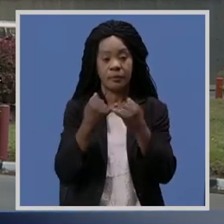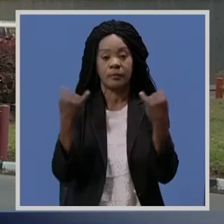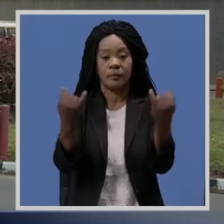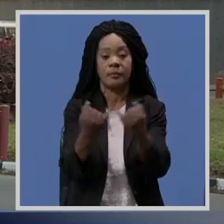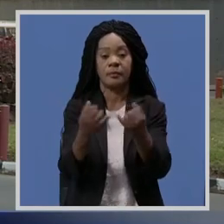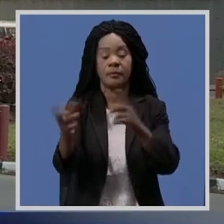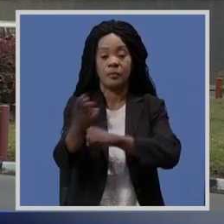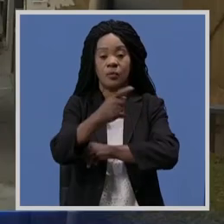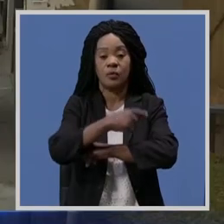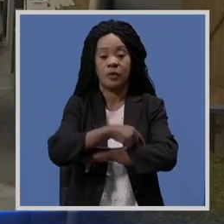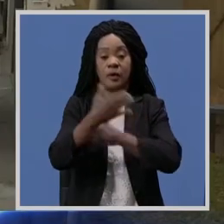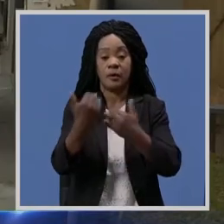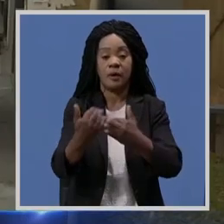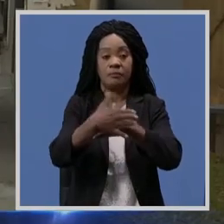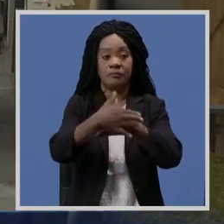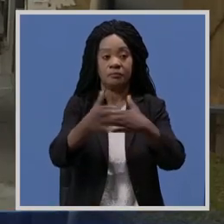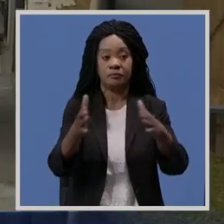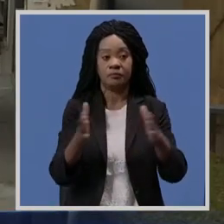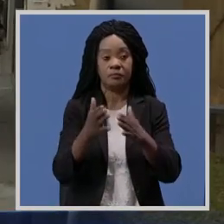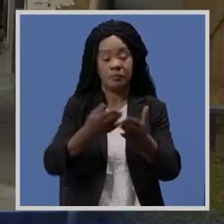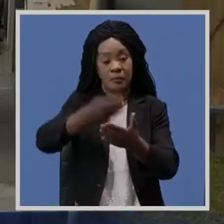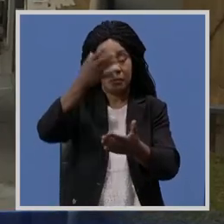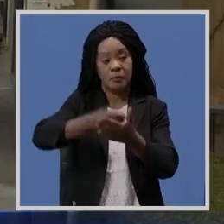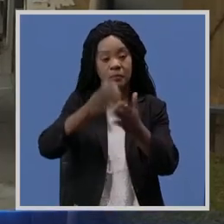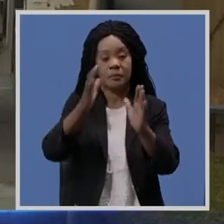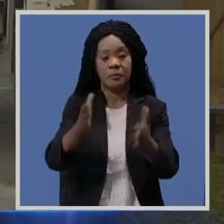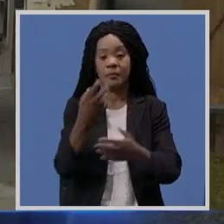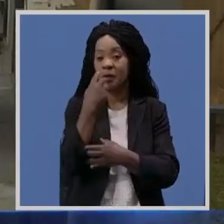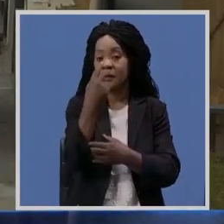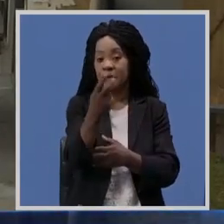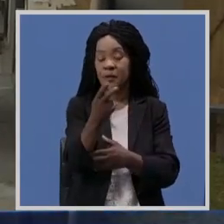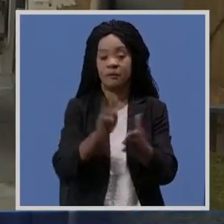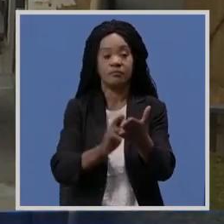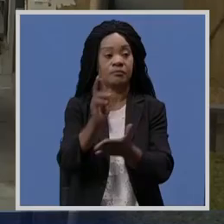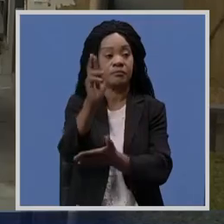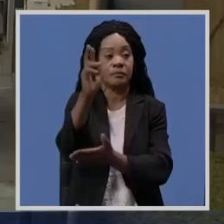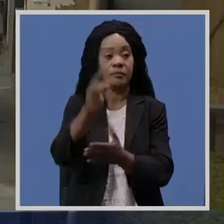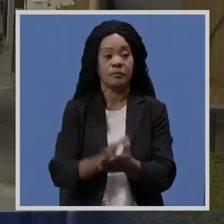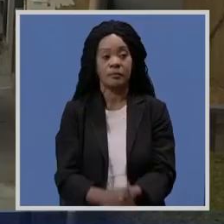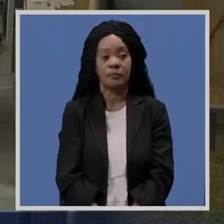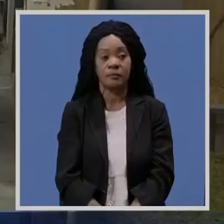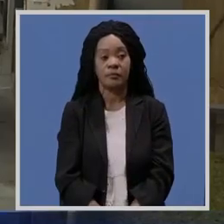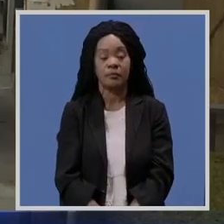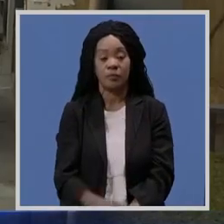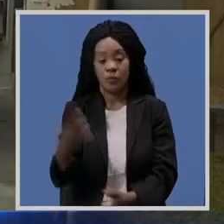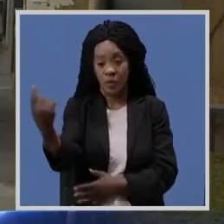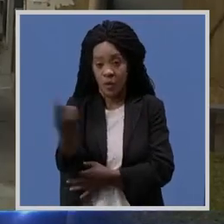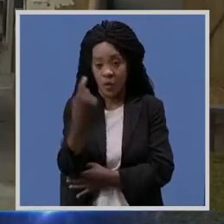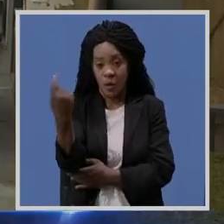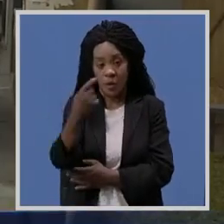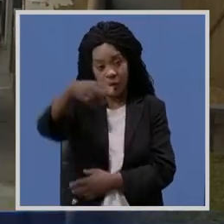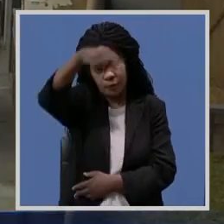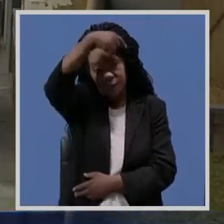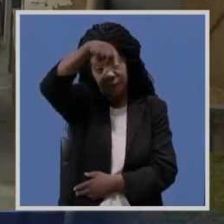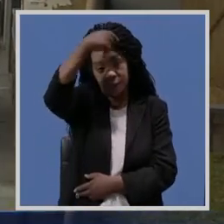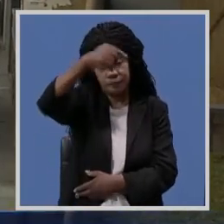reopening. Only fewer students are seen around the campus. This is because only graduating students have been